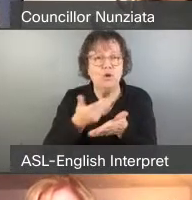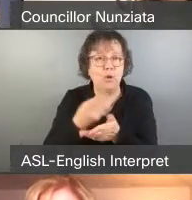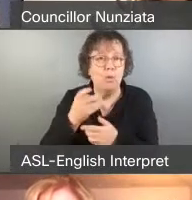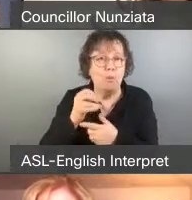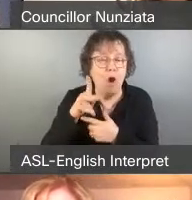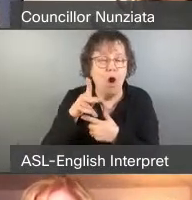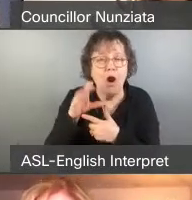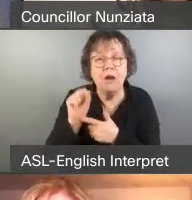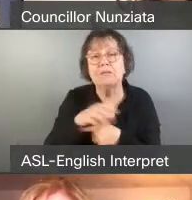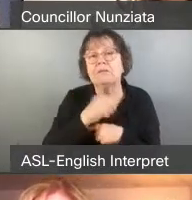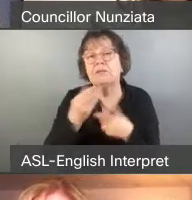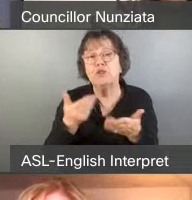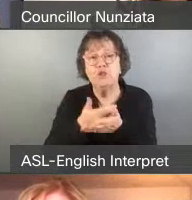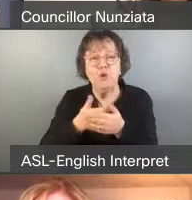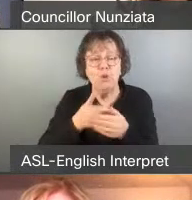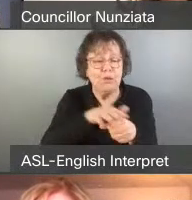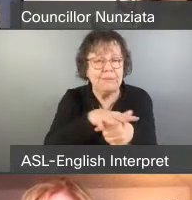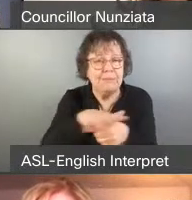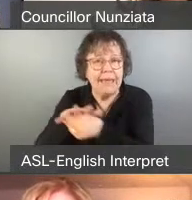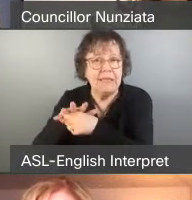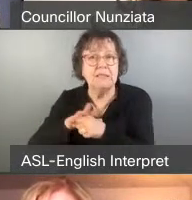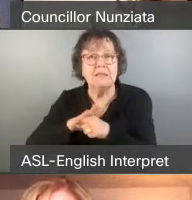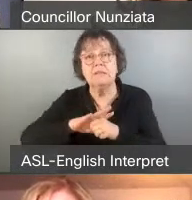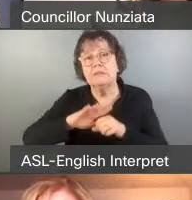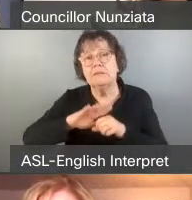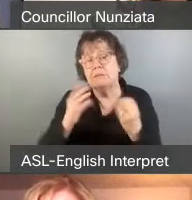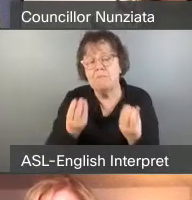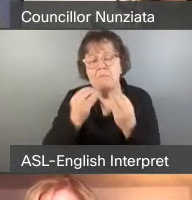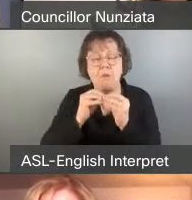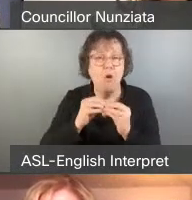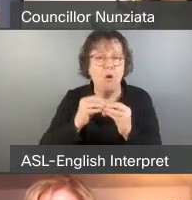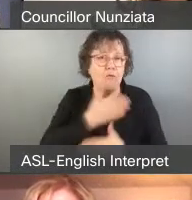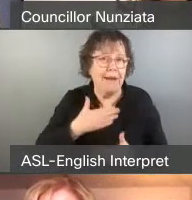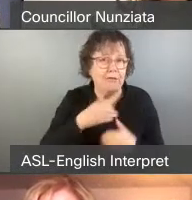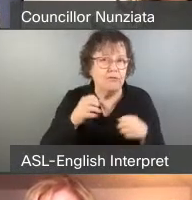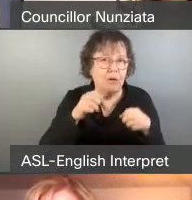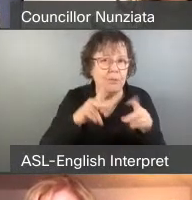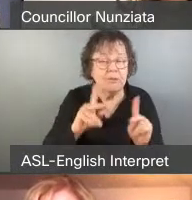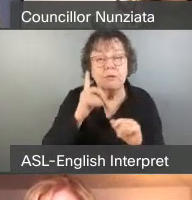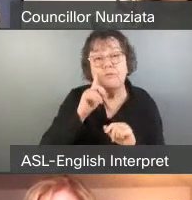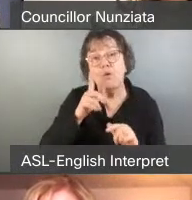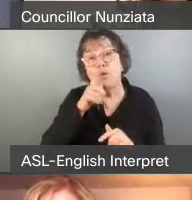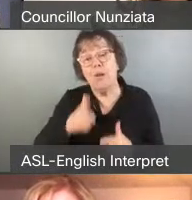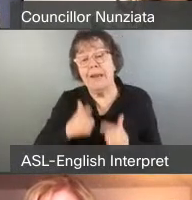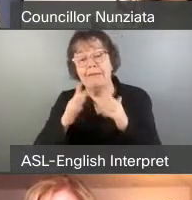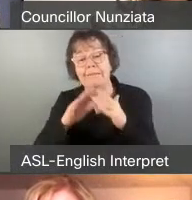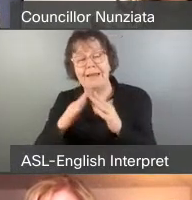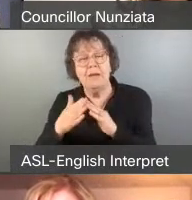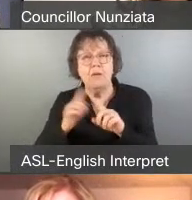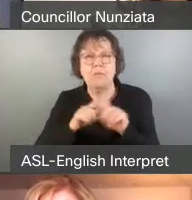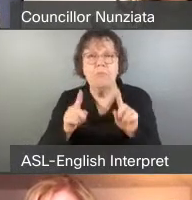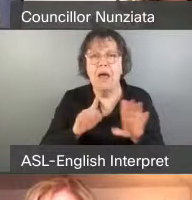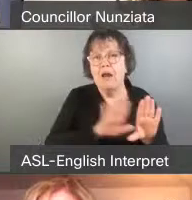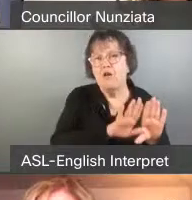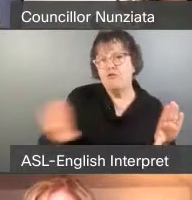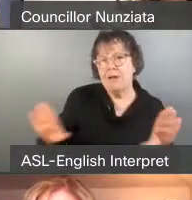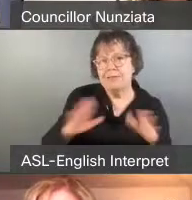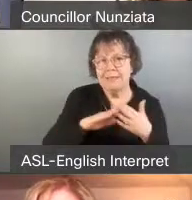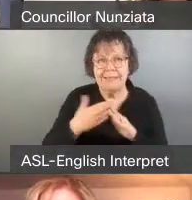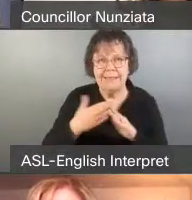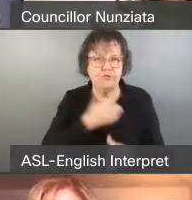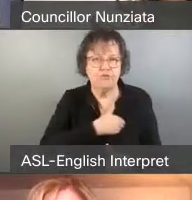by waterfront development, they've created new recreation opportunities, not just for those who live downtown, but for those across the city of Toronto. Thank you very much.